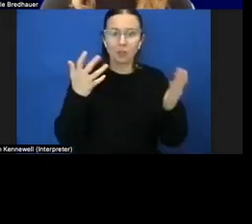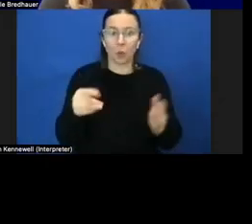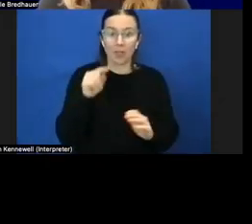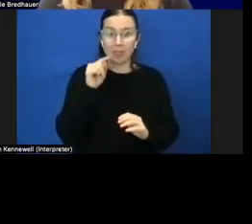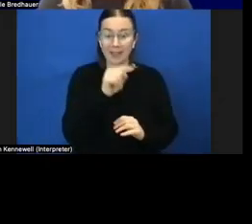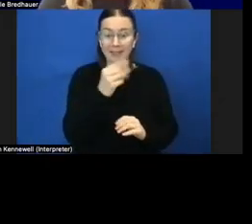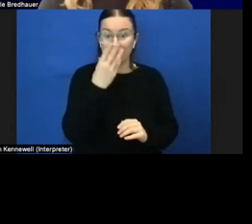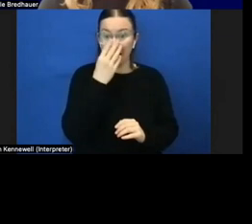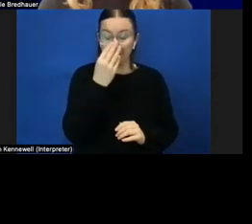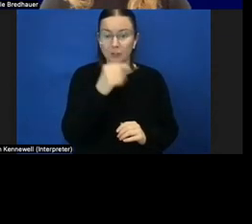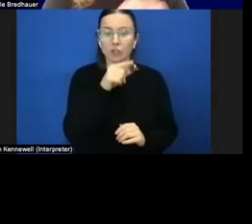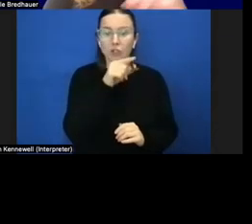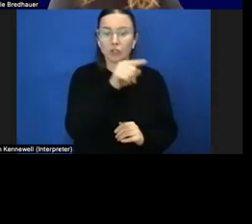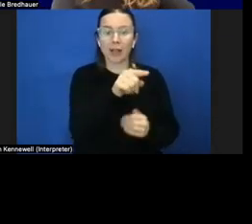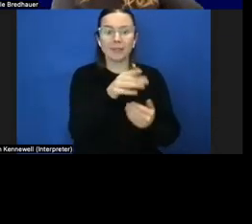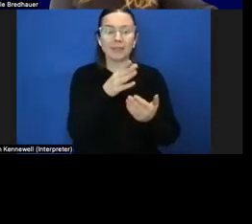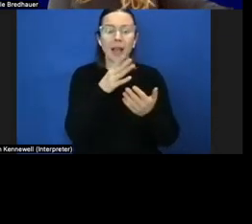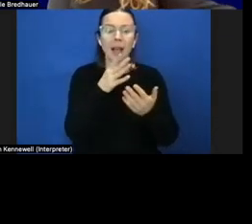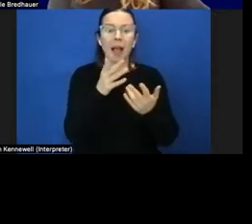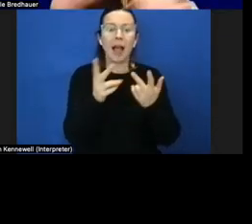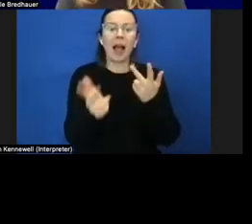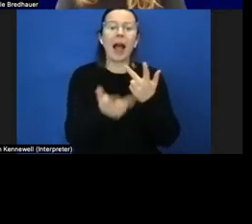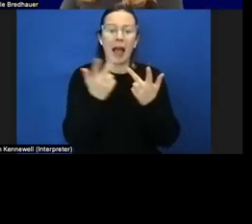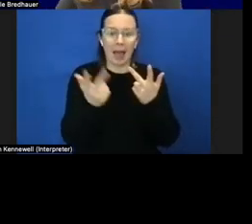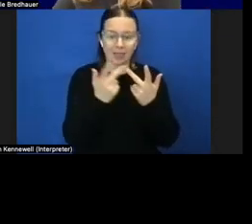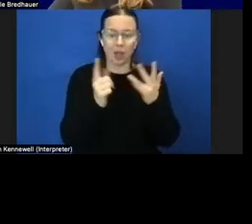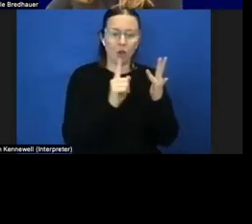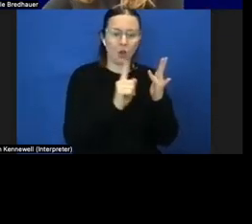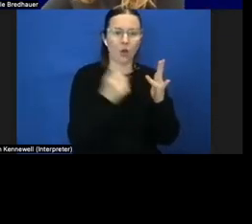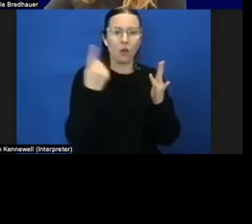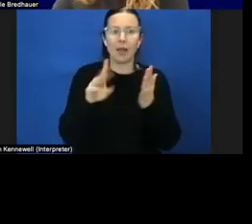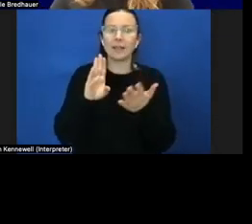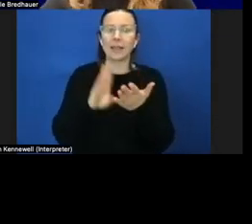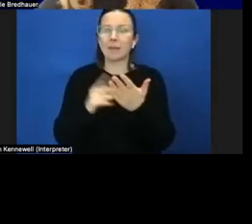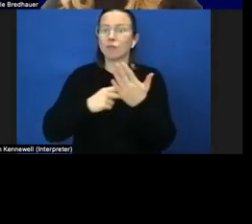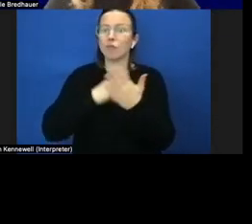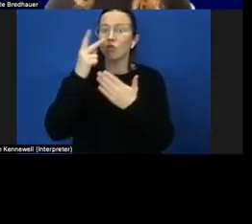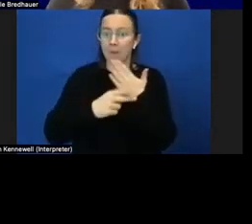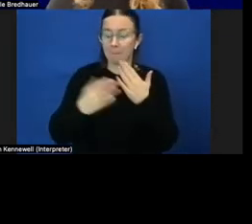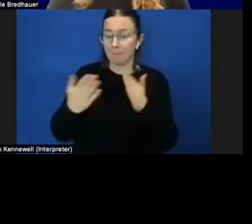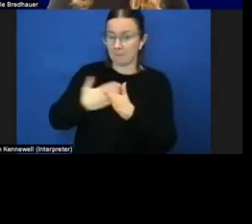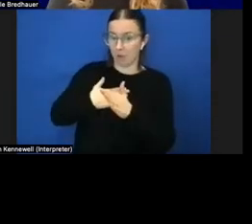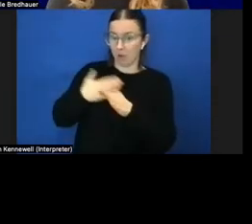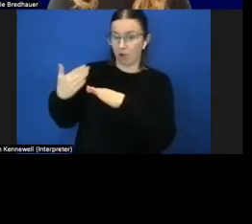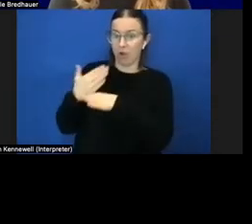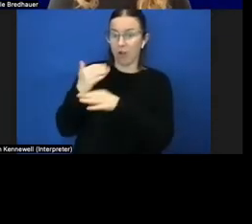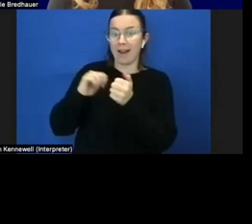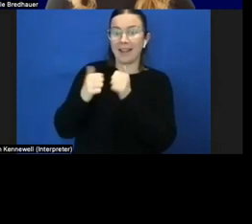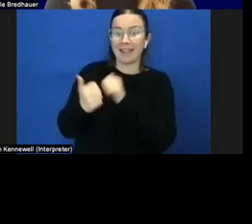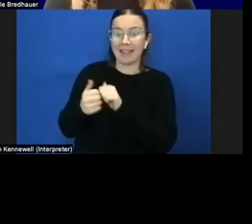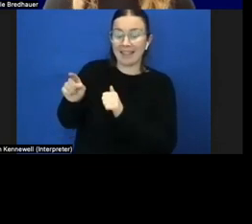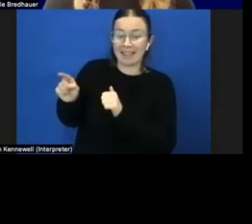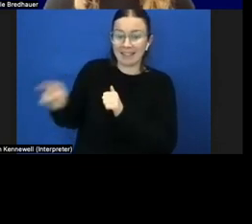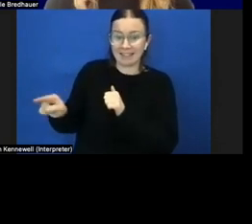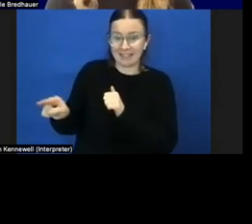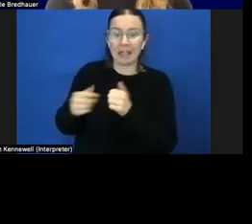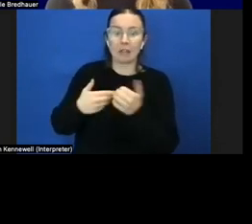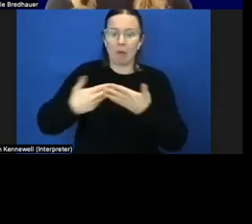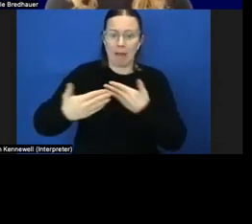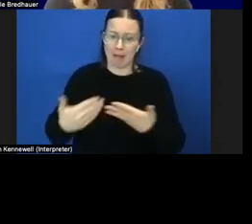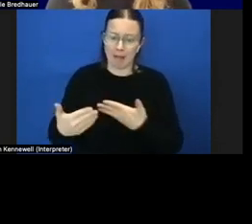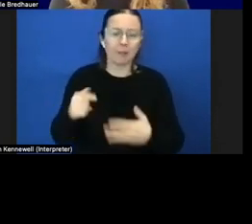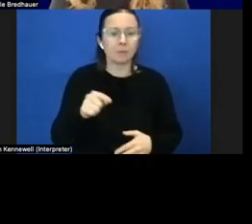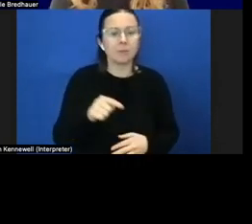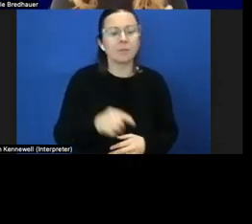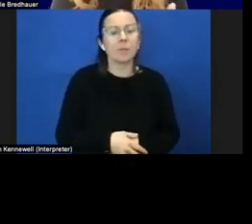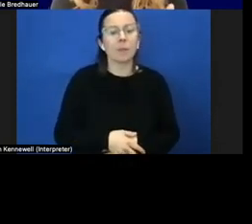this is part of another orientation and mobility program that my uh colleague um ran this is this